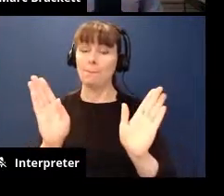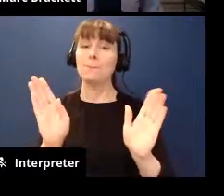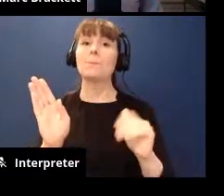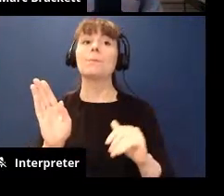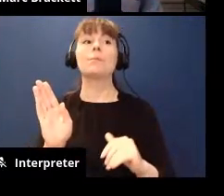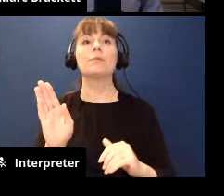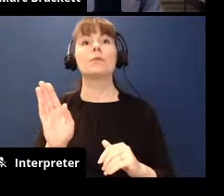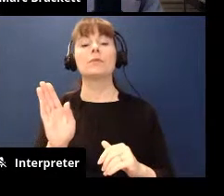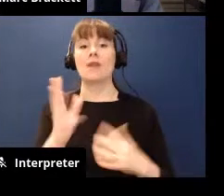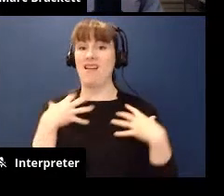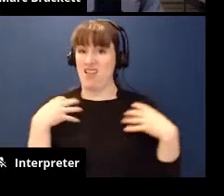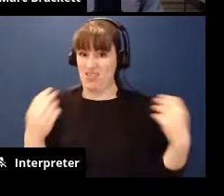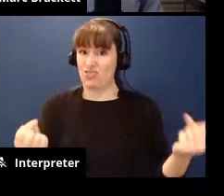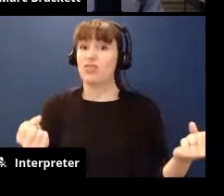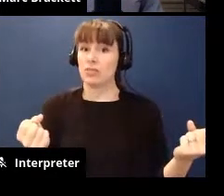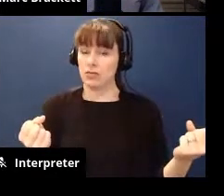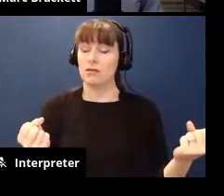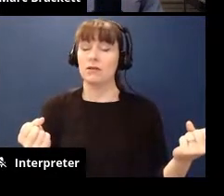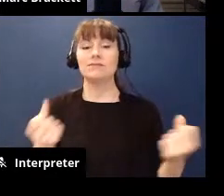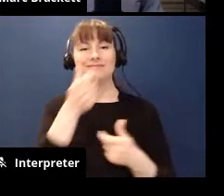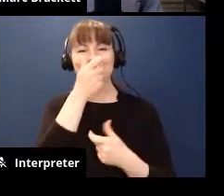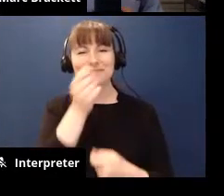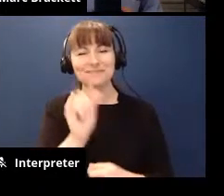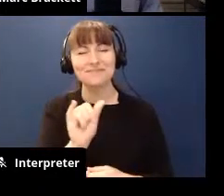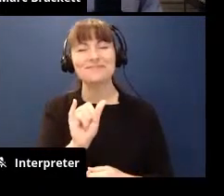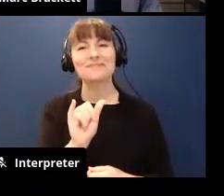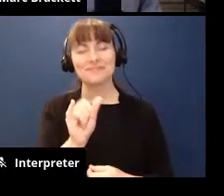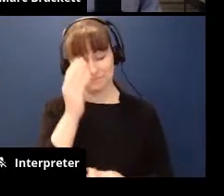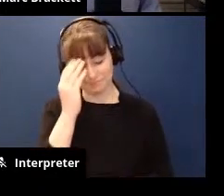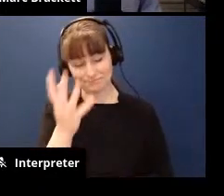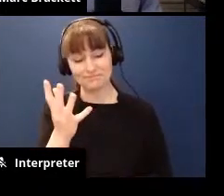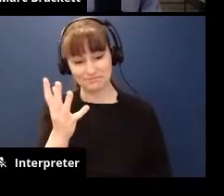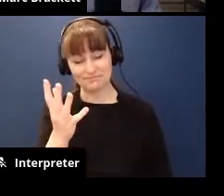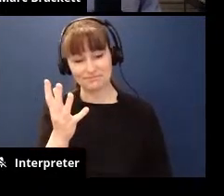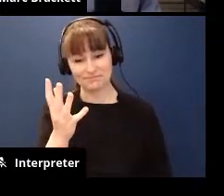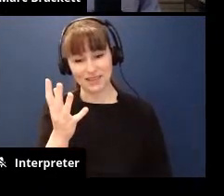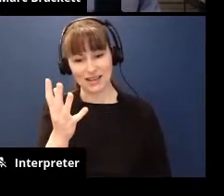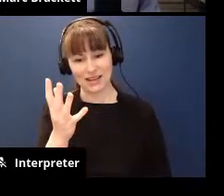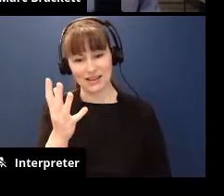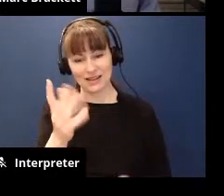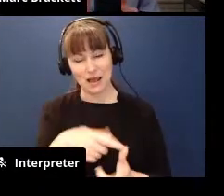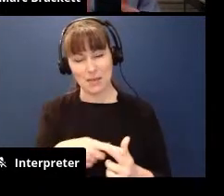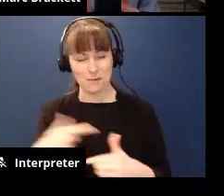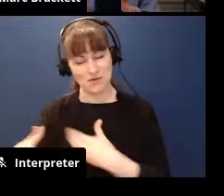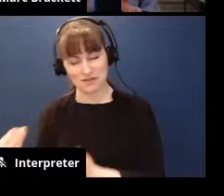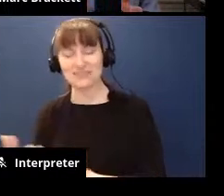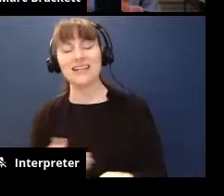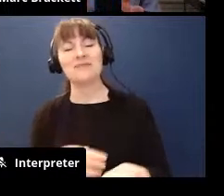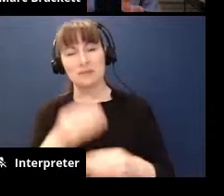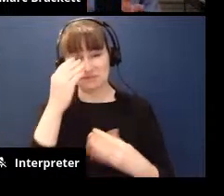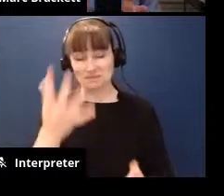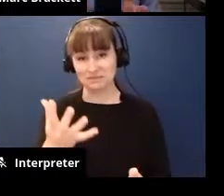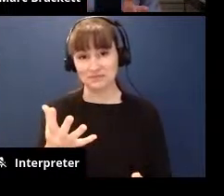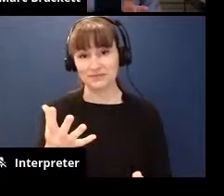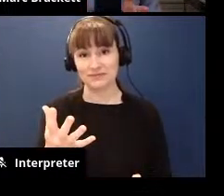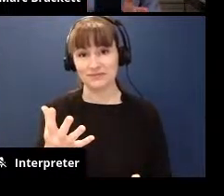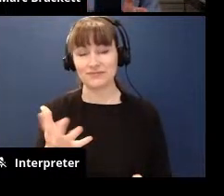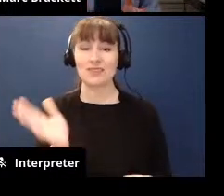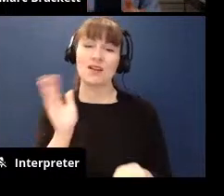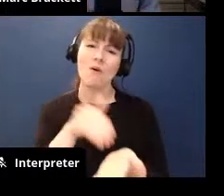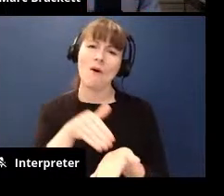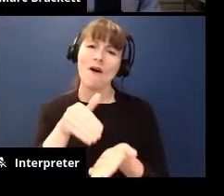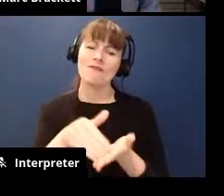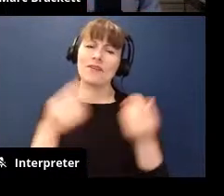um and you know interestingly enough i'll just say this and then we can move on is oftentimes